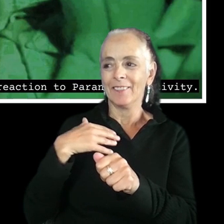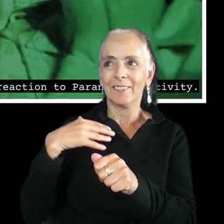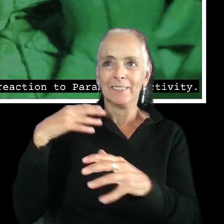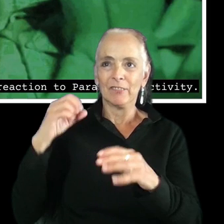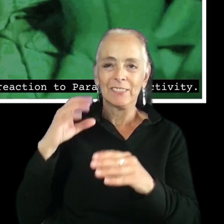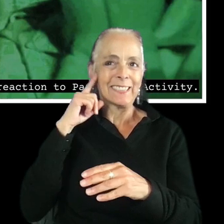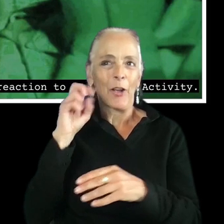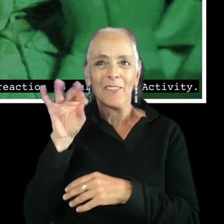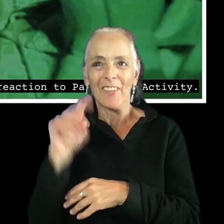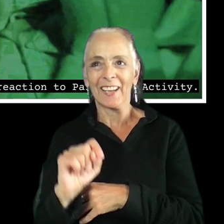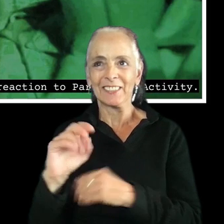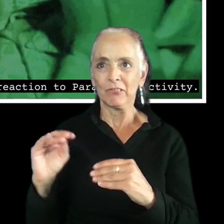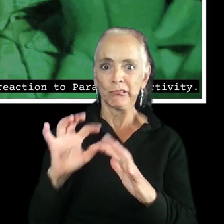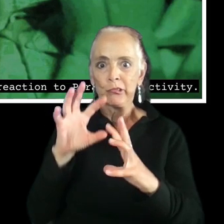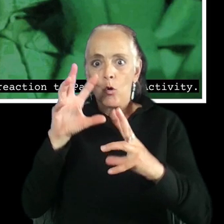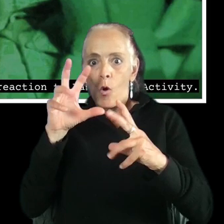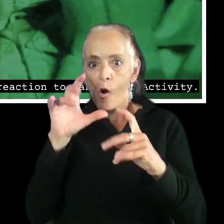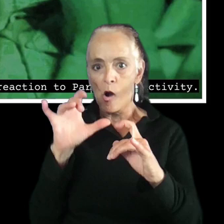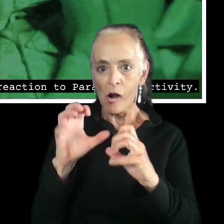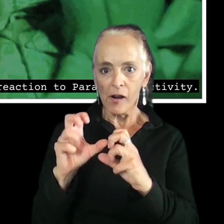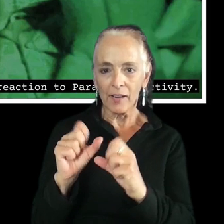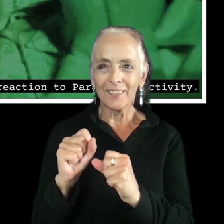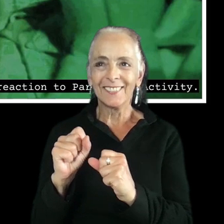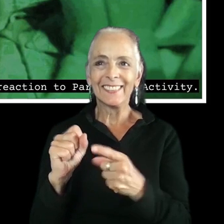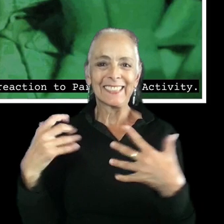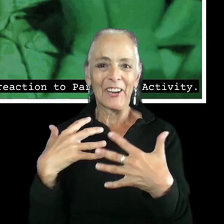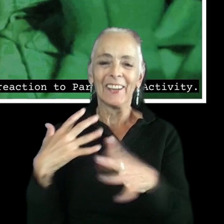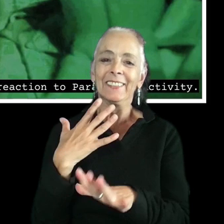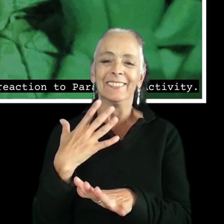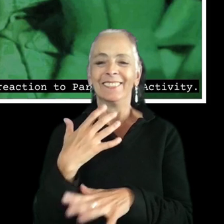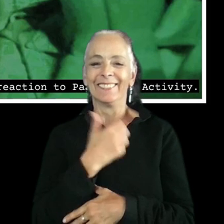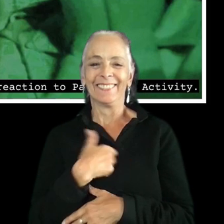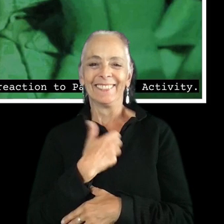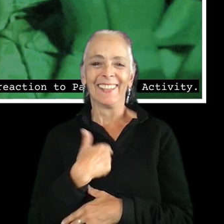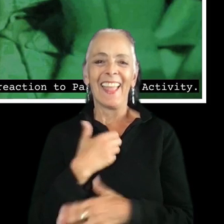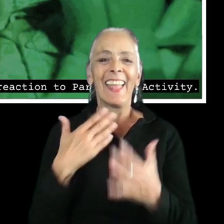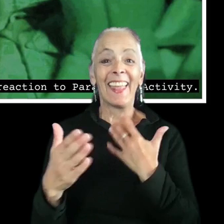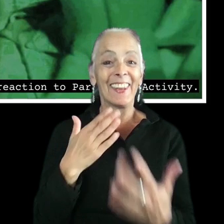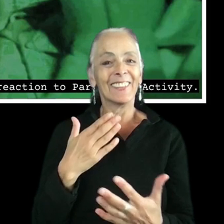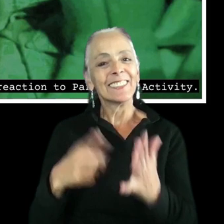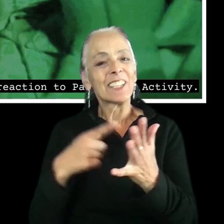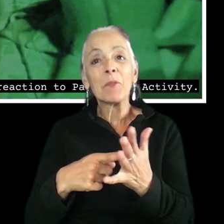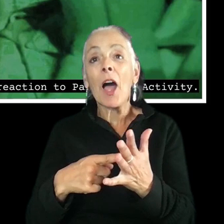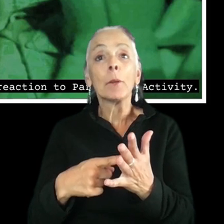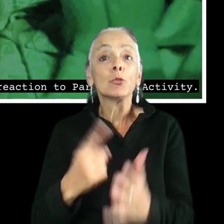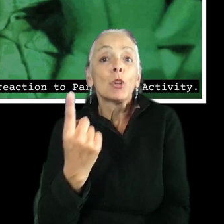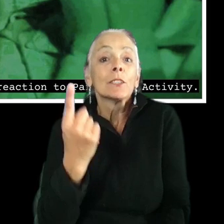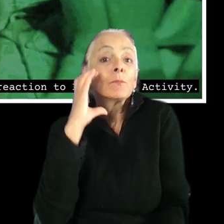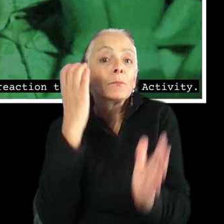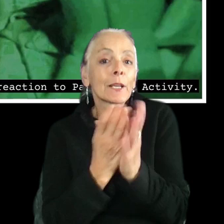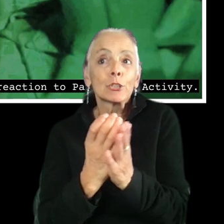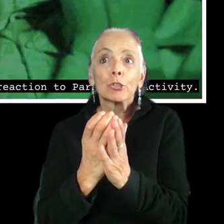It's weird. Oh, it's back. Okay, my bad. I apologize. Um, and sometimes it's a still image of a long,